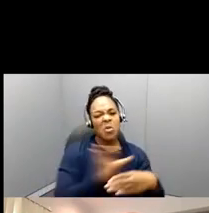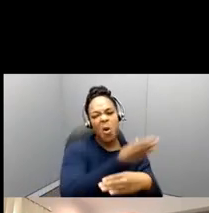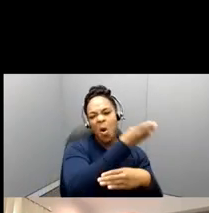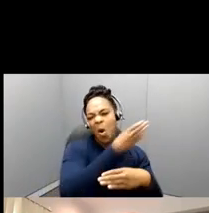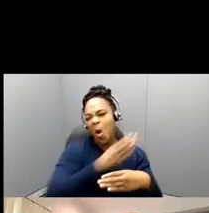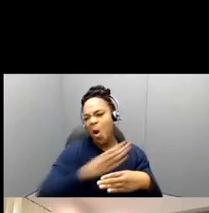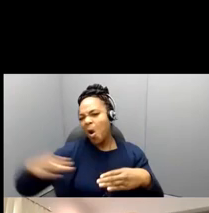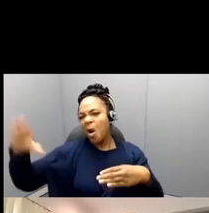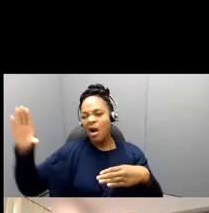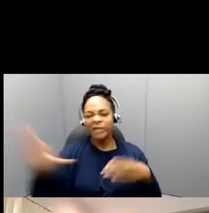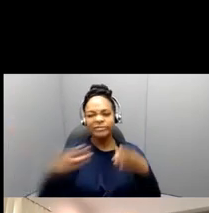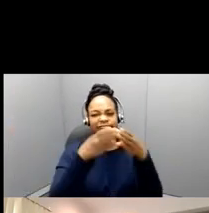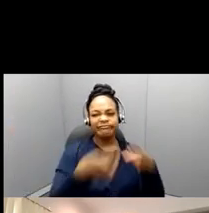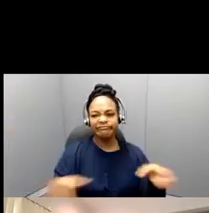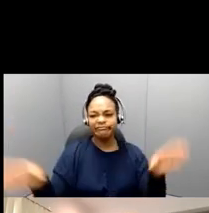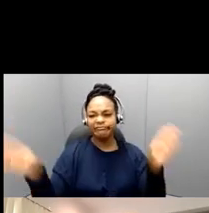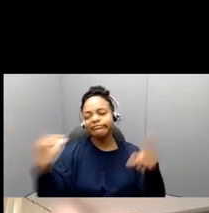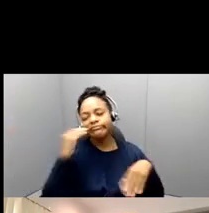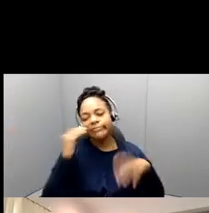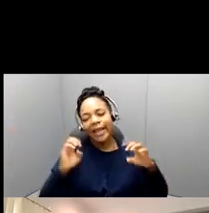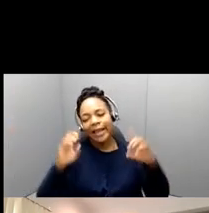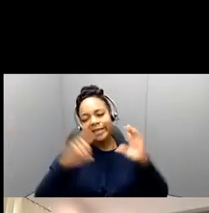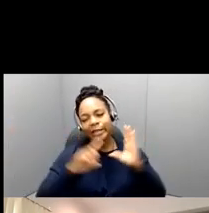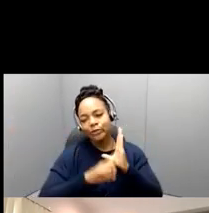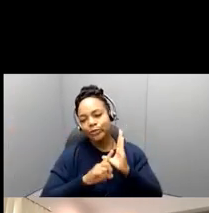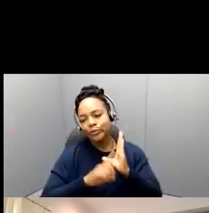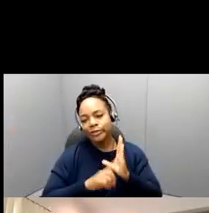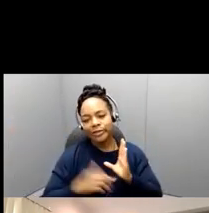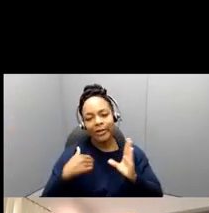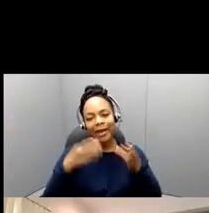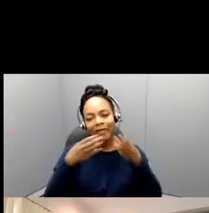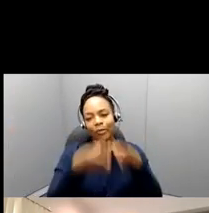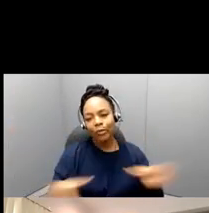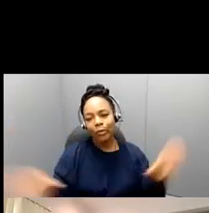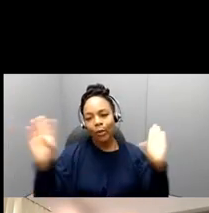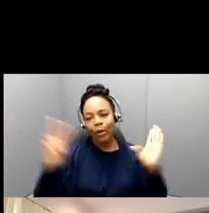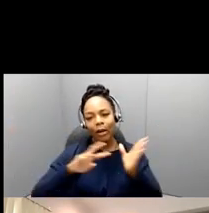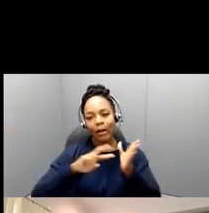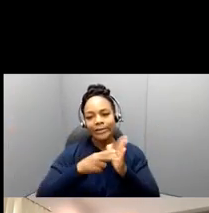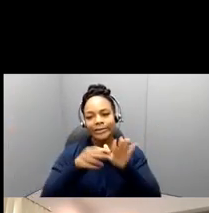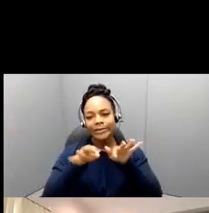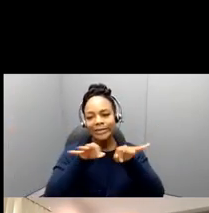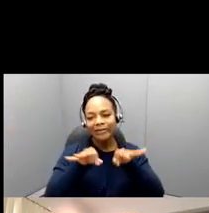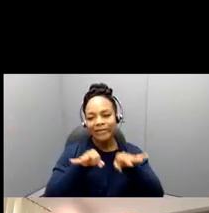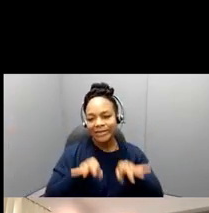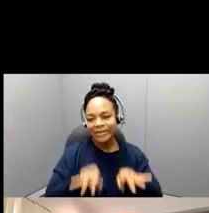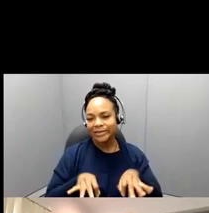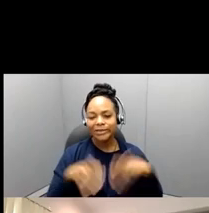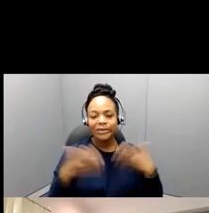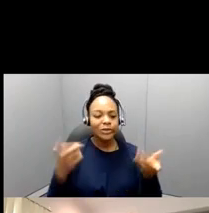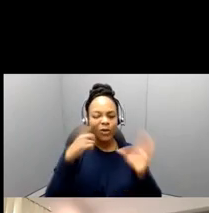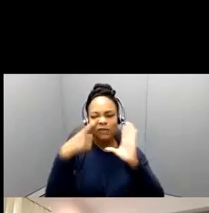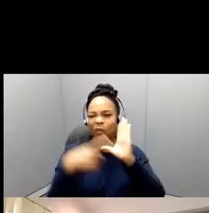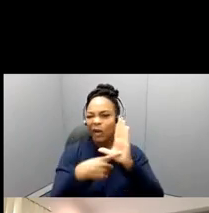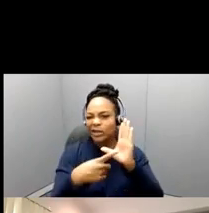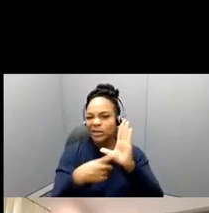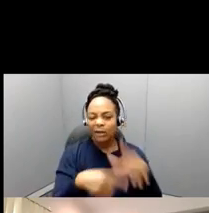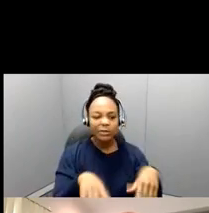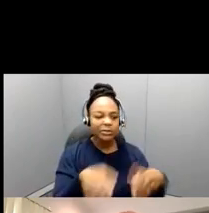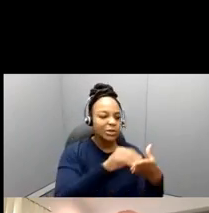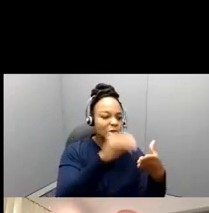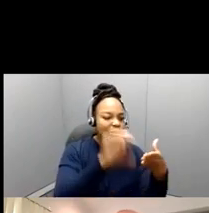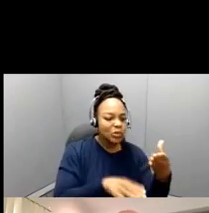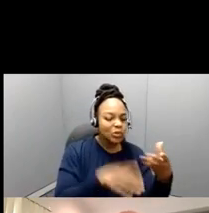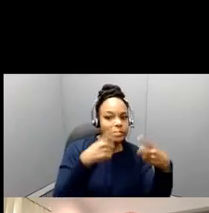is broadly defined, and list some of the topics here from things around student achievement, stem learning, uh,